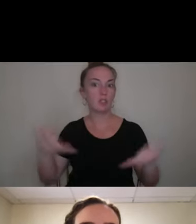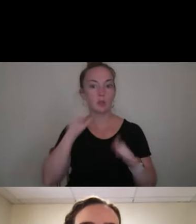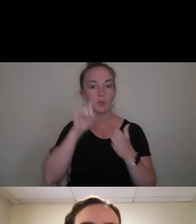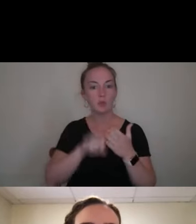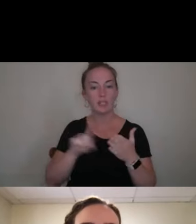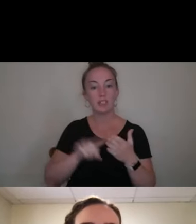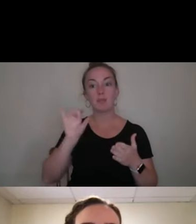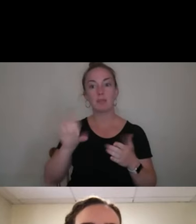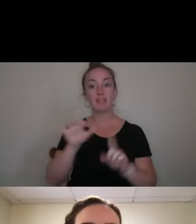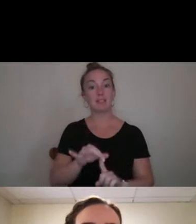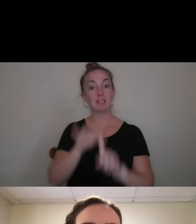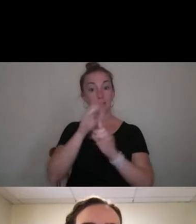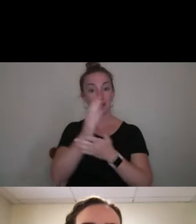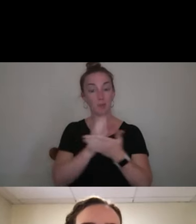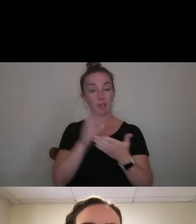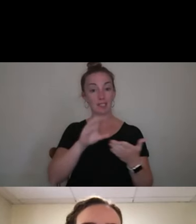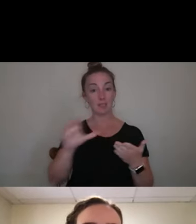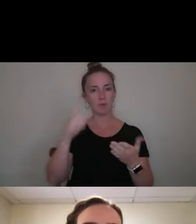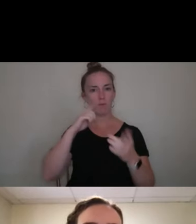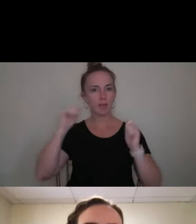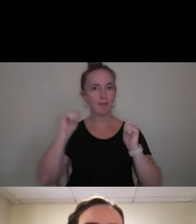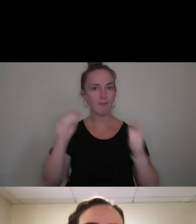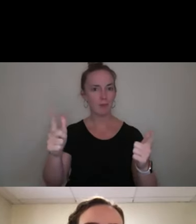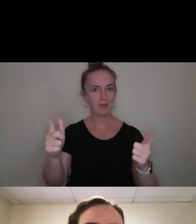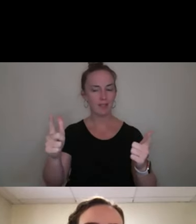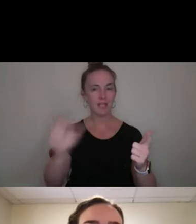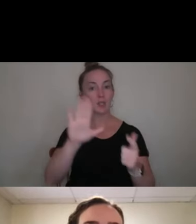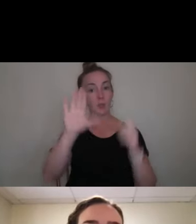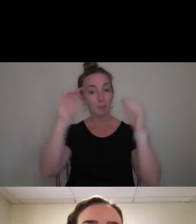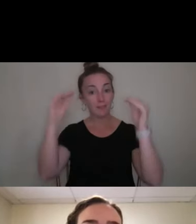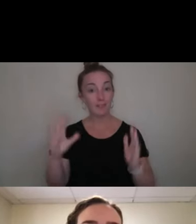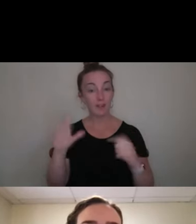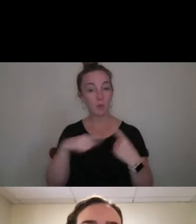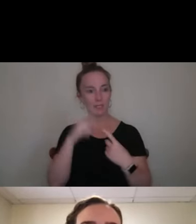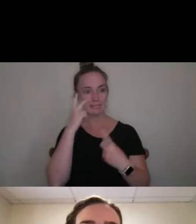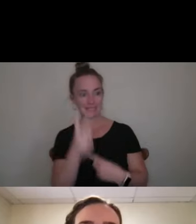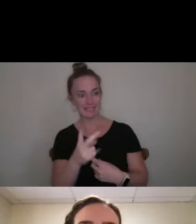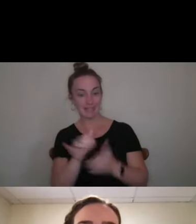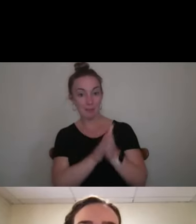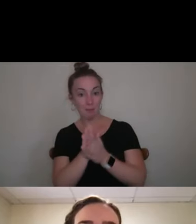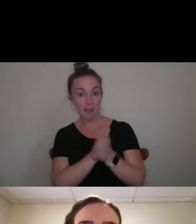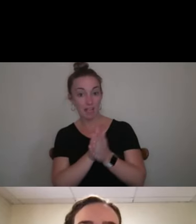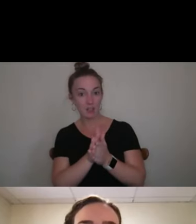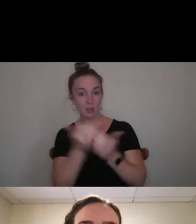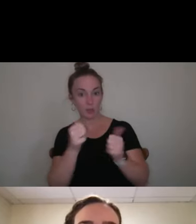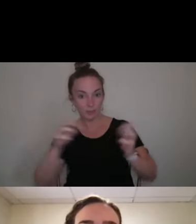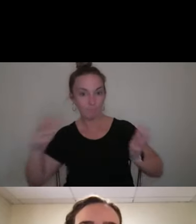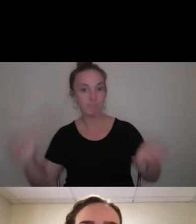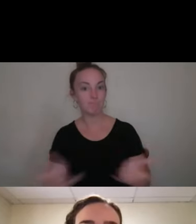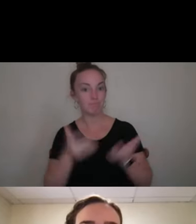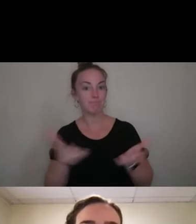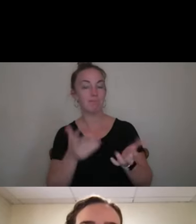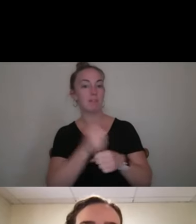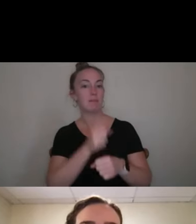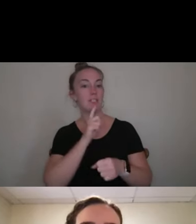special part about Center is that it's for everyone. And your professors when they see that passion and you they really want to foster that and make sure that you can